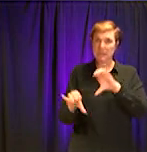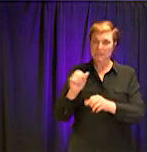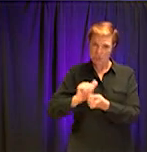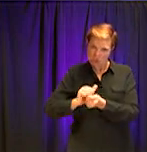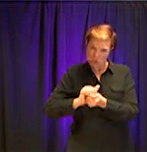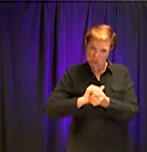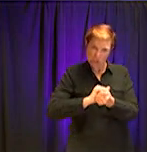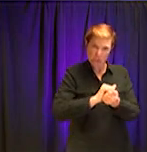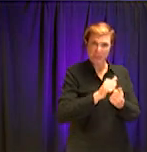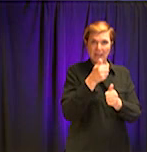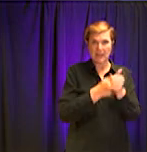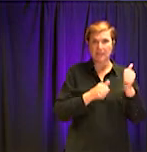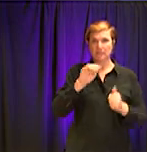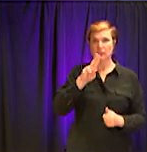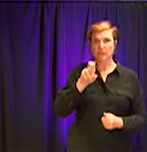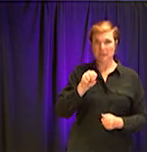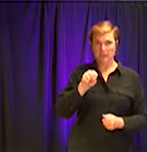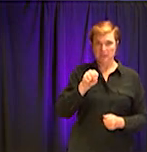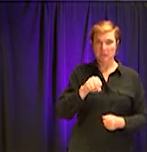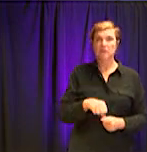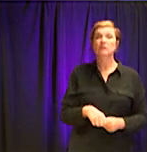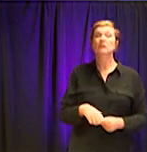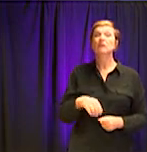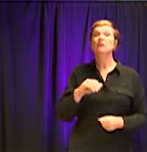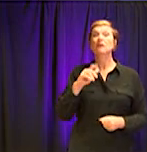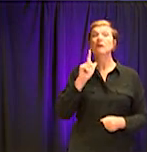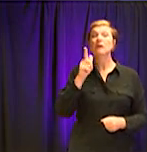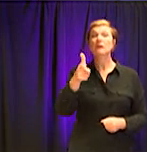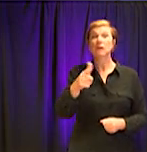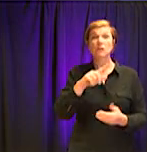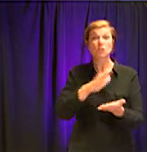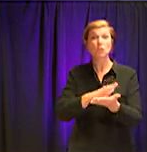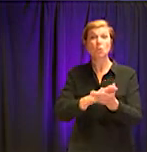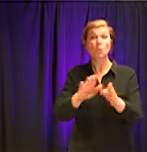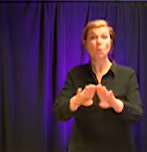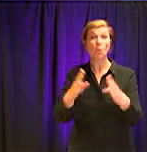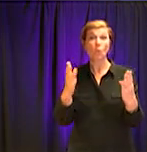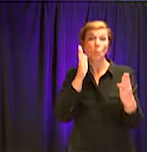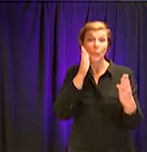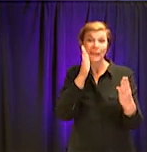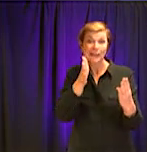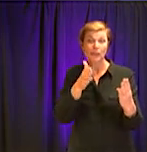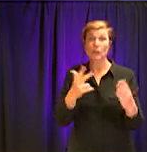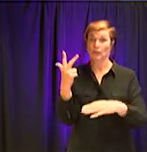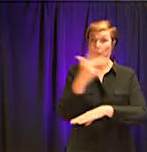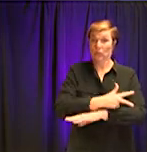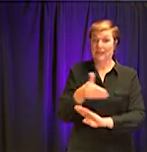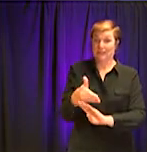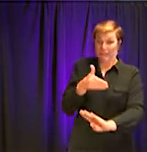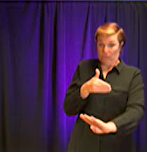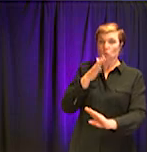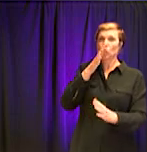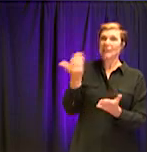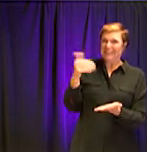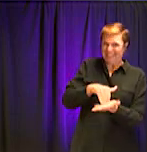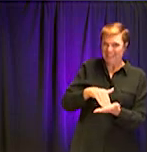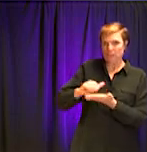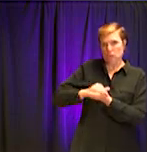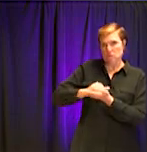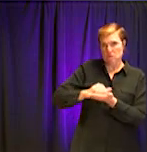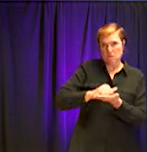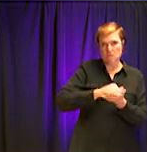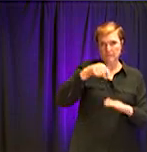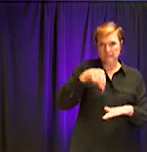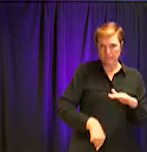-entry, we'll go back into those buses, and we will clean them once more. I do want parents, if they have not heard,